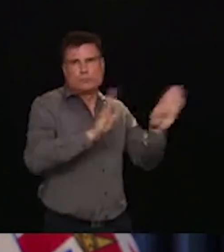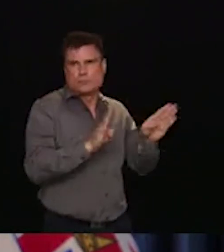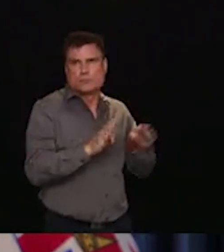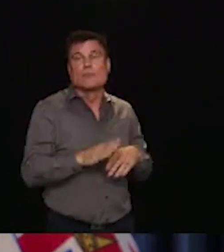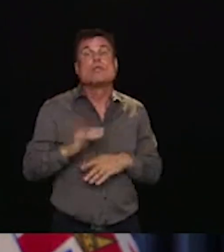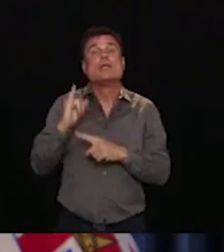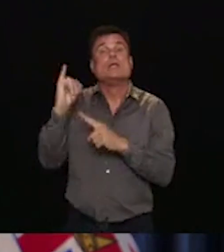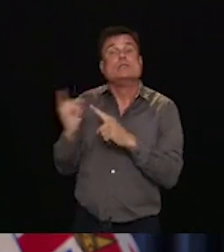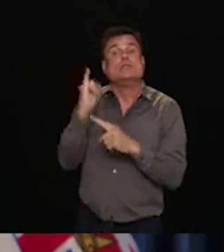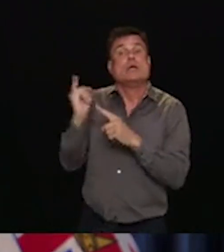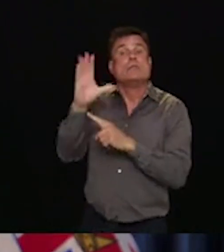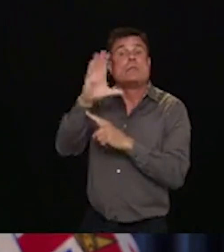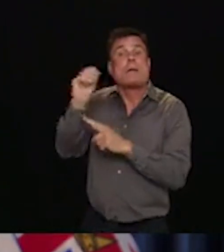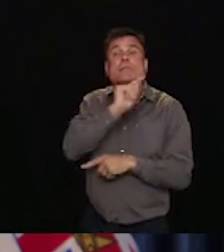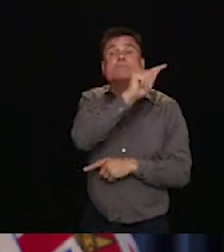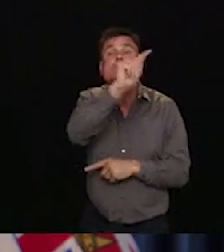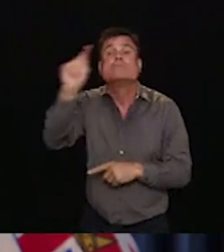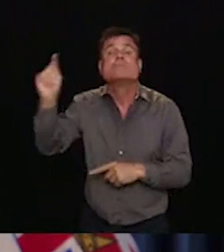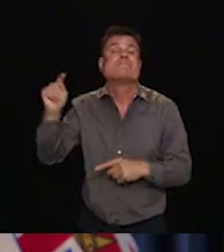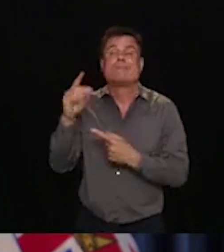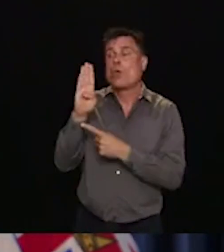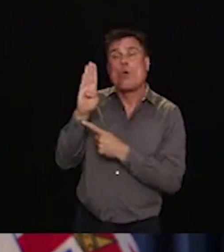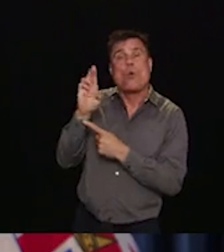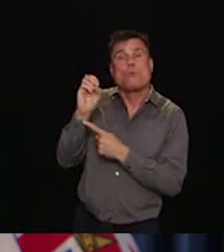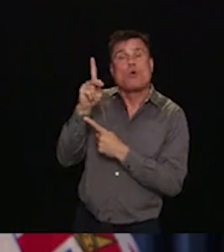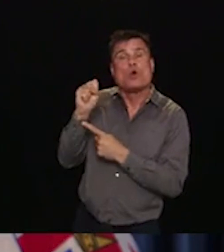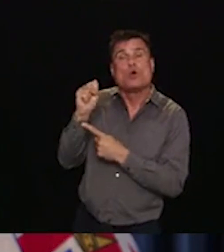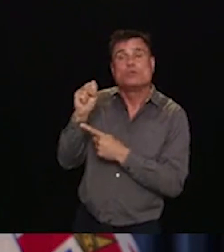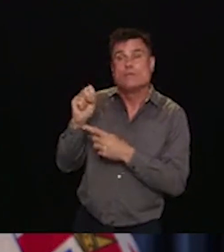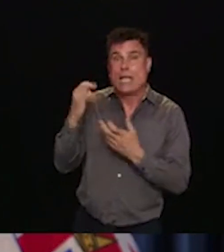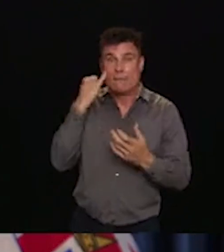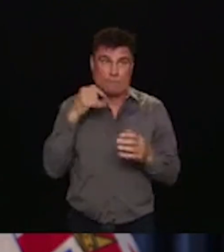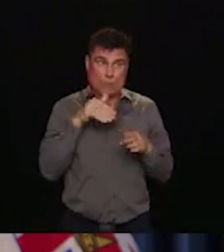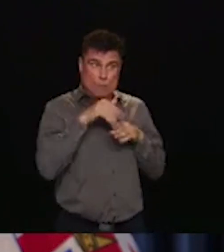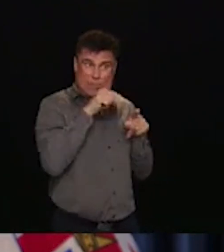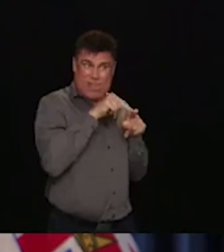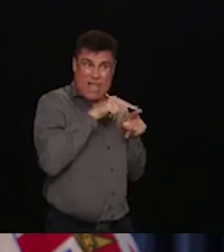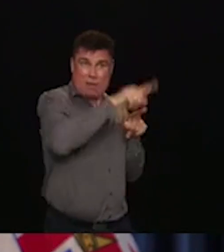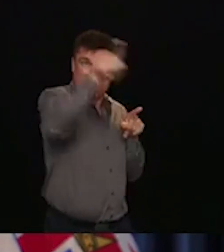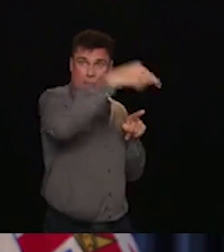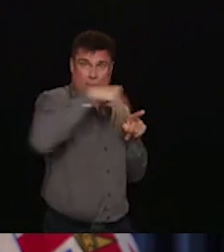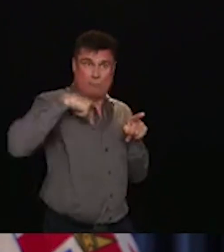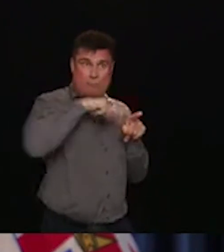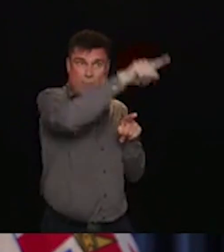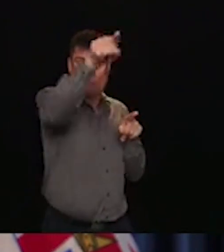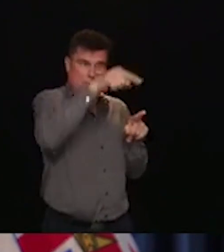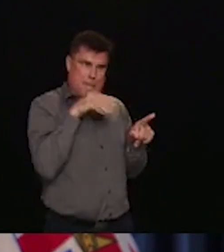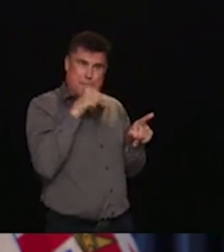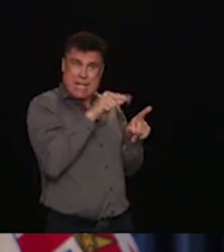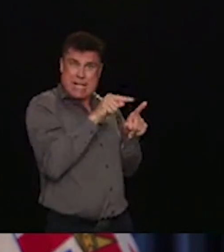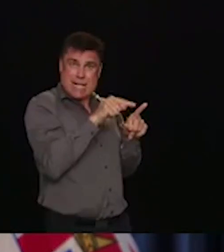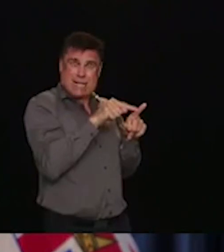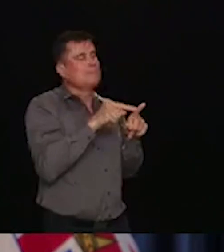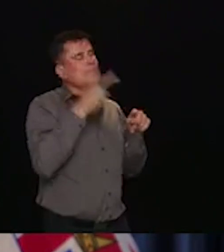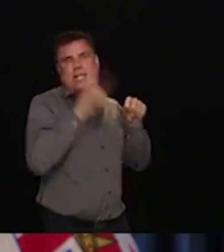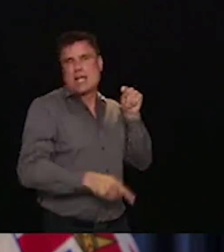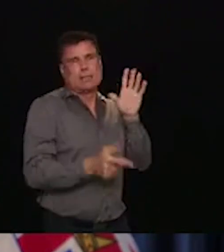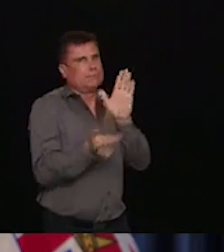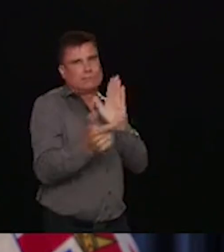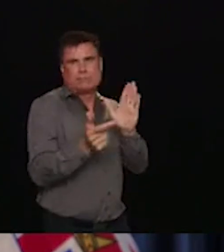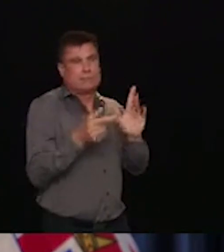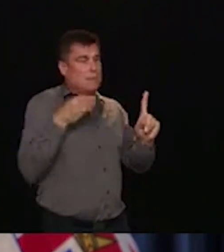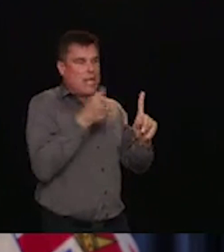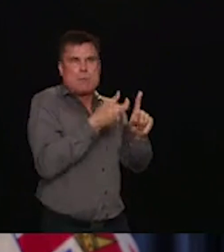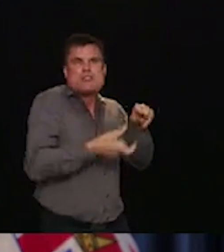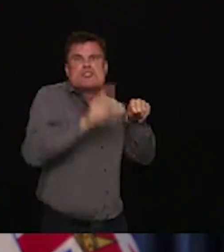strata property manager. The benefits are twofold. First, this will give strata councils more